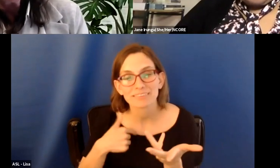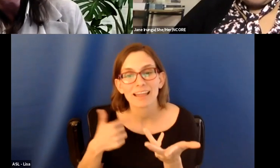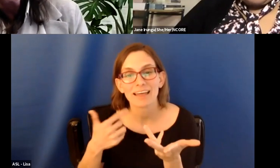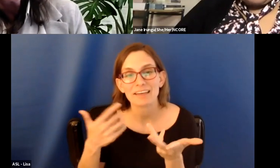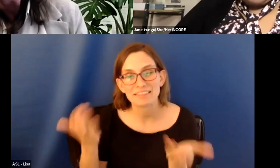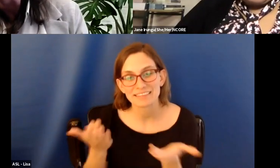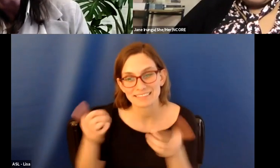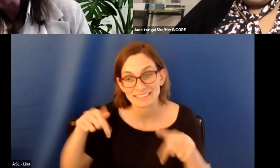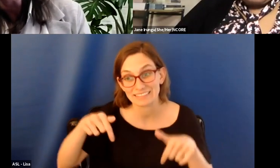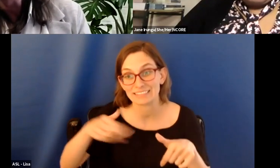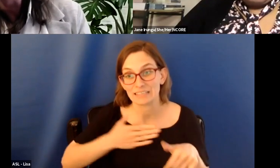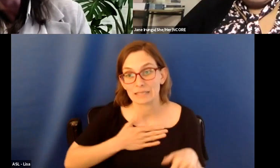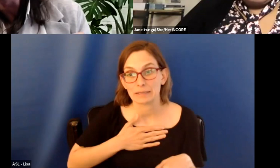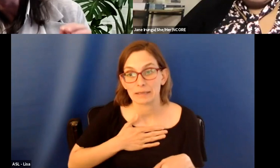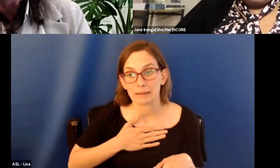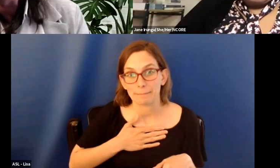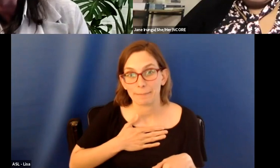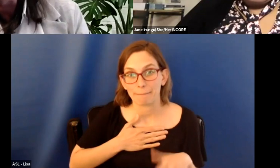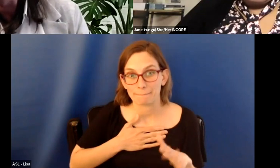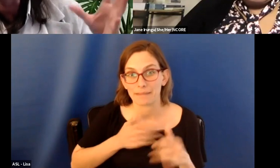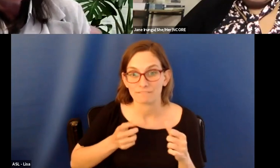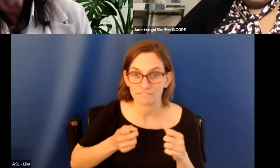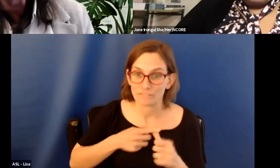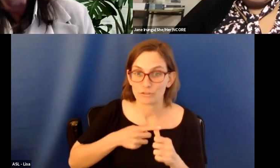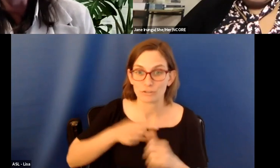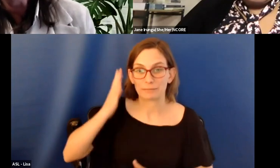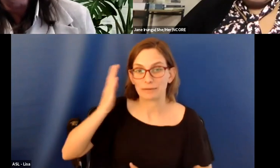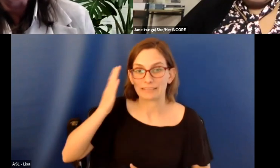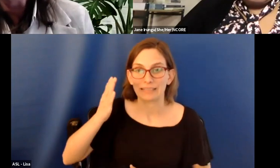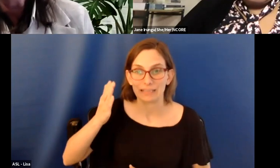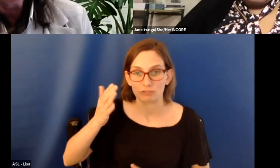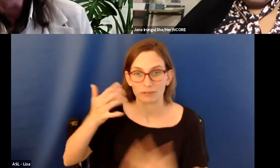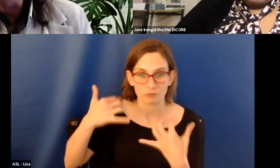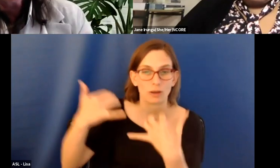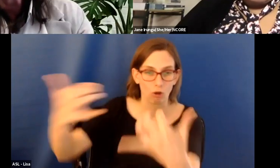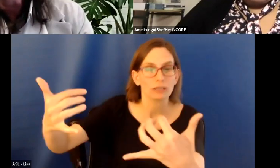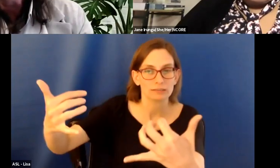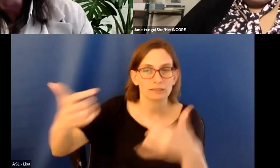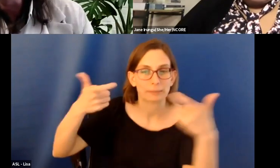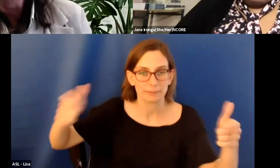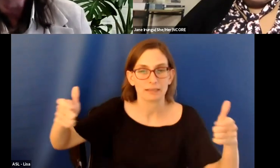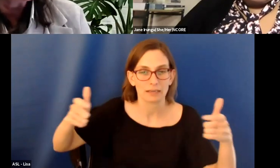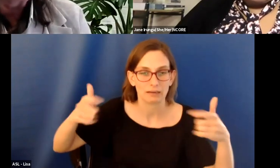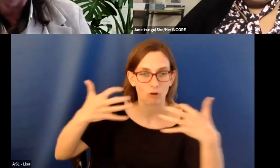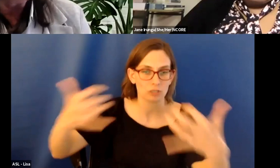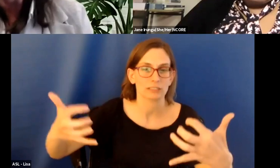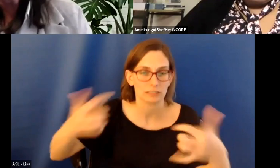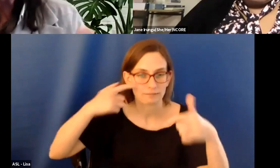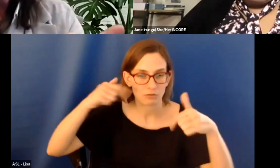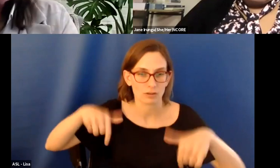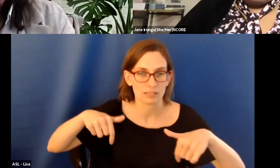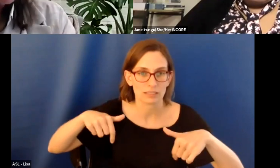my, um, kind of first presentation of this big of a place, um, with this big of a venue. And